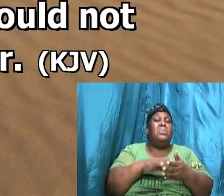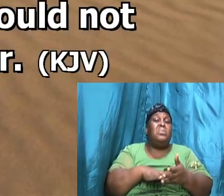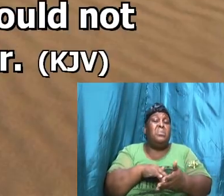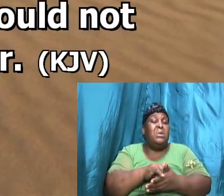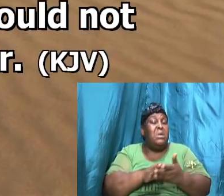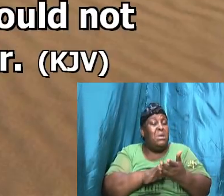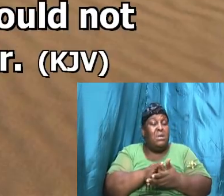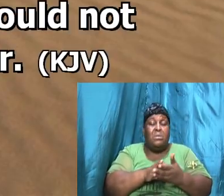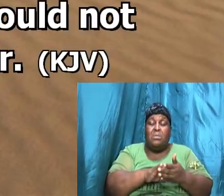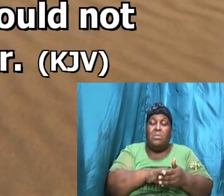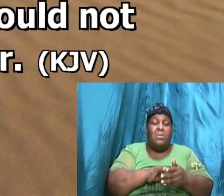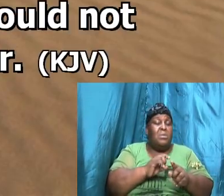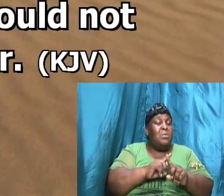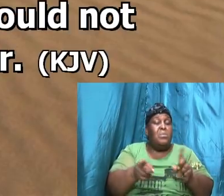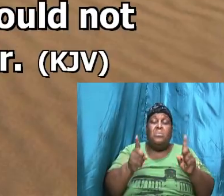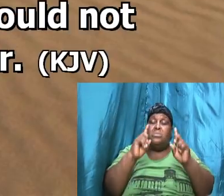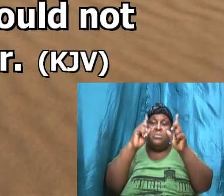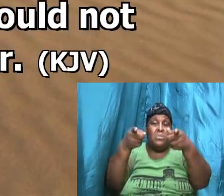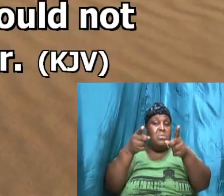over and broke Bezor